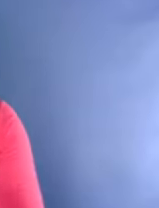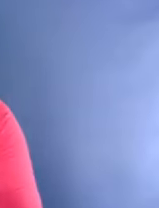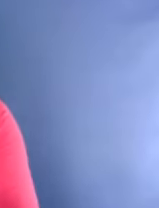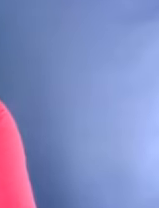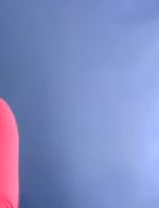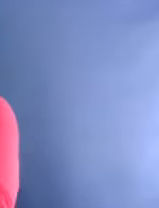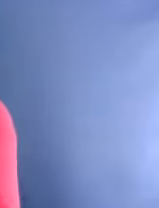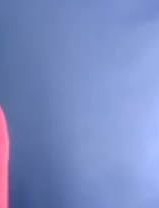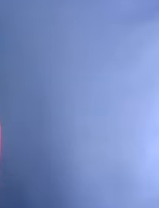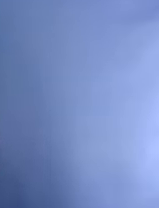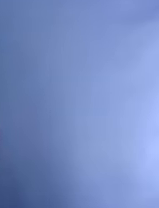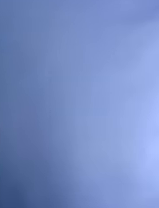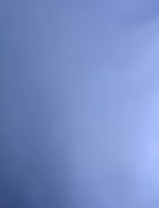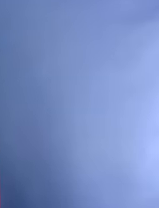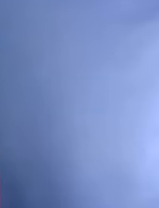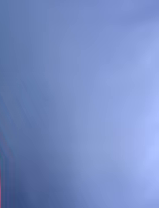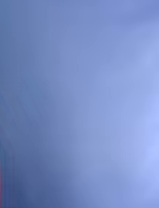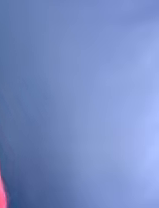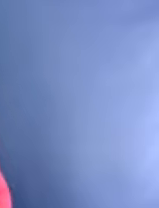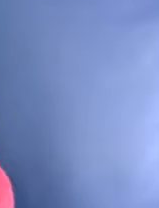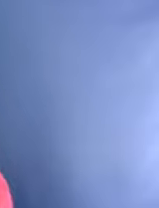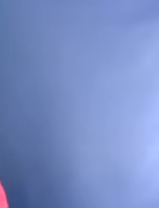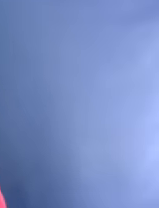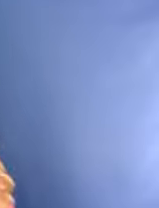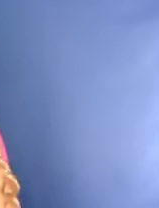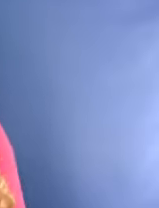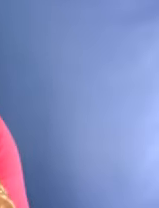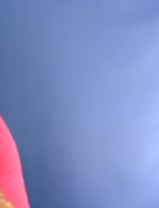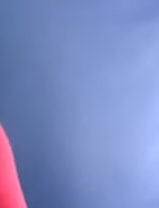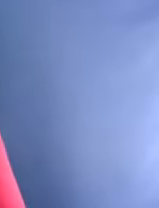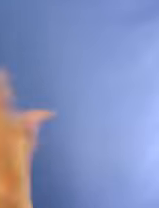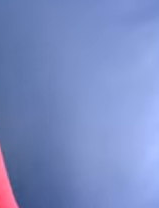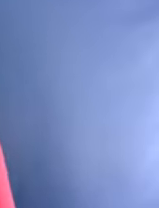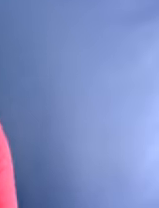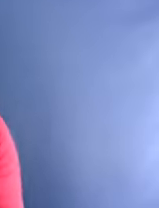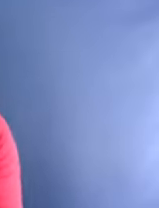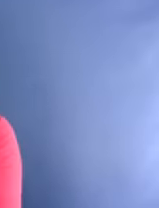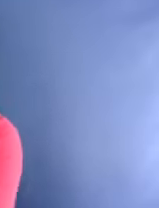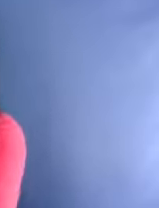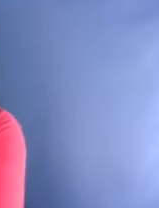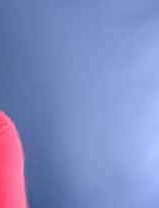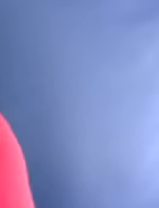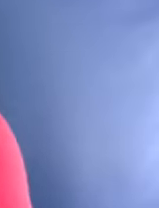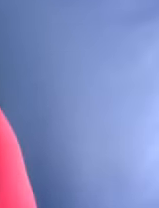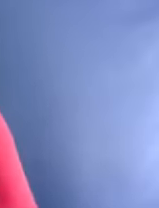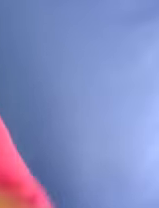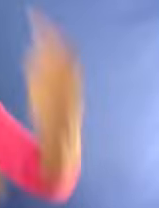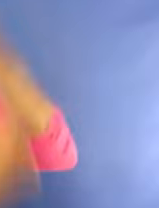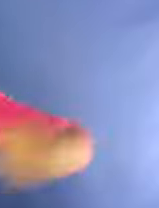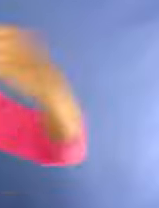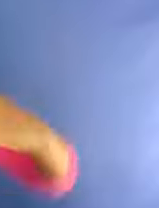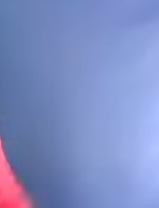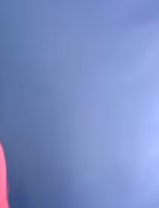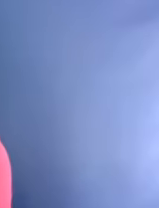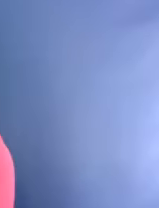their religious identity, their faith and spiritual abuse that they may experience at the hands of perpetrator. And that's why